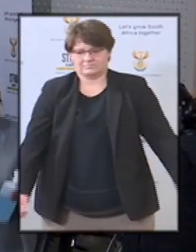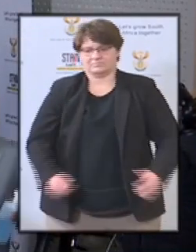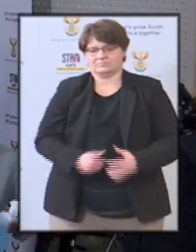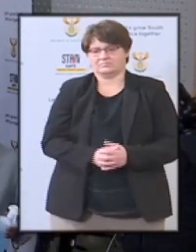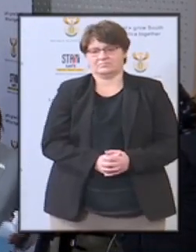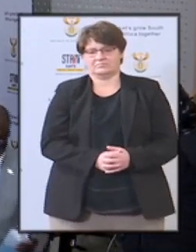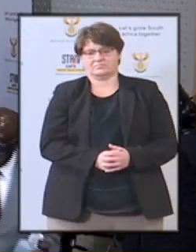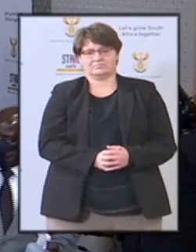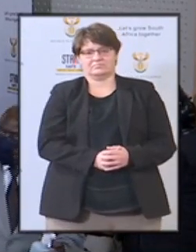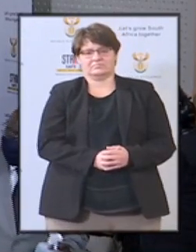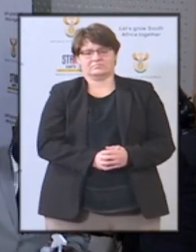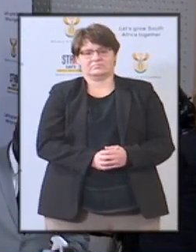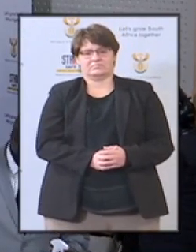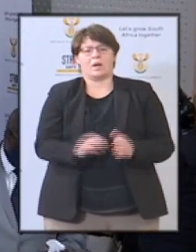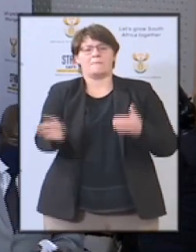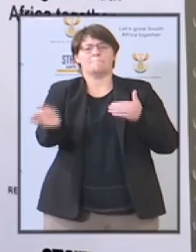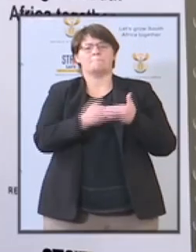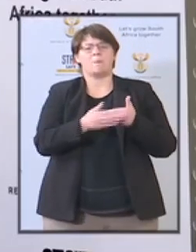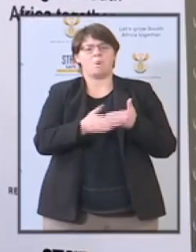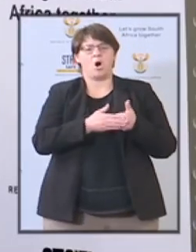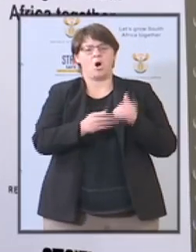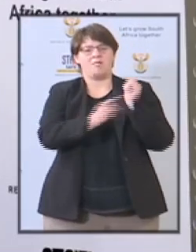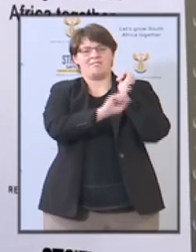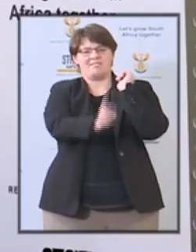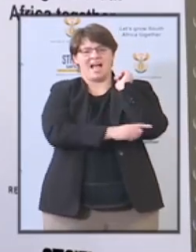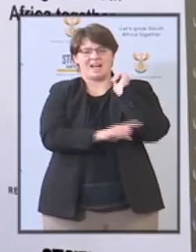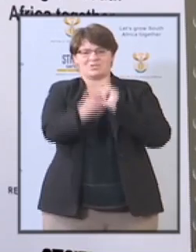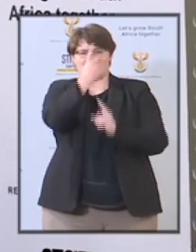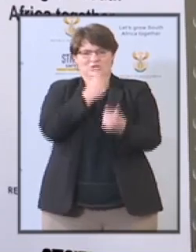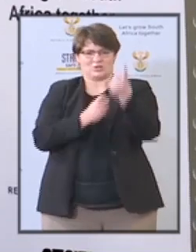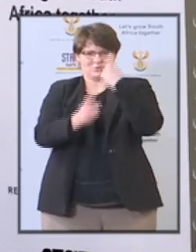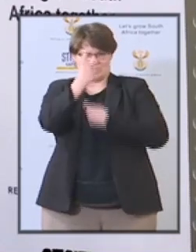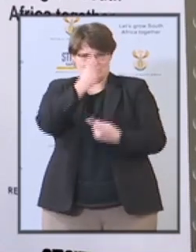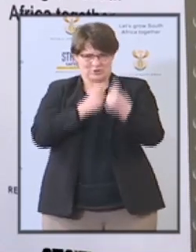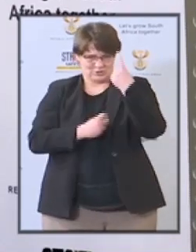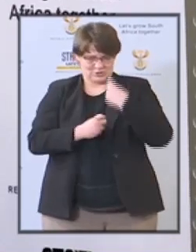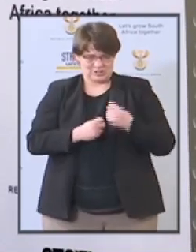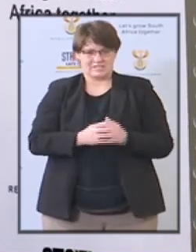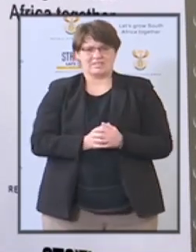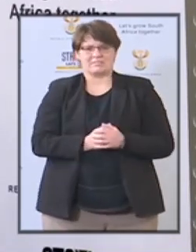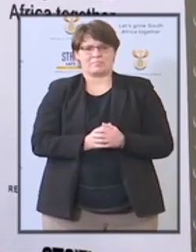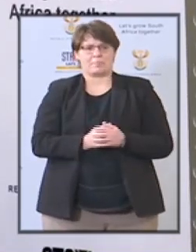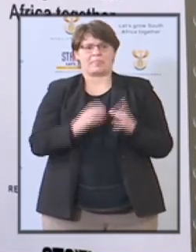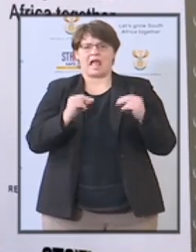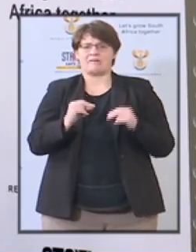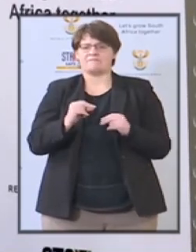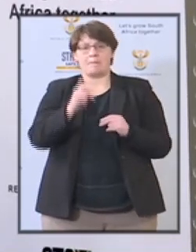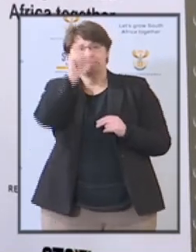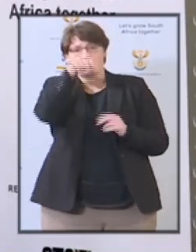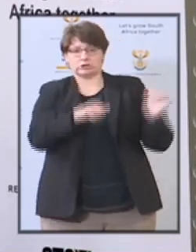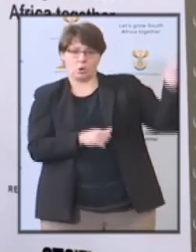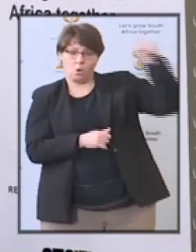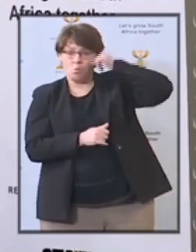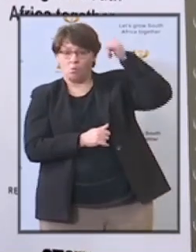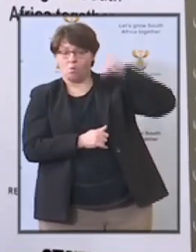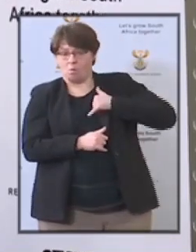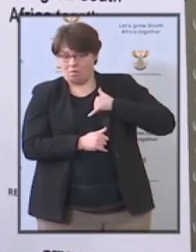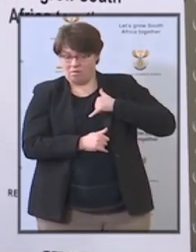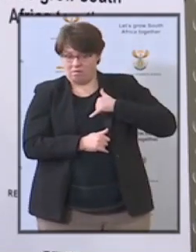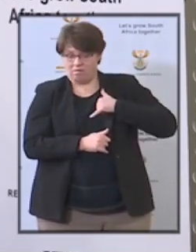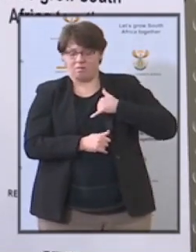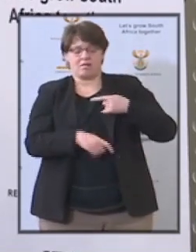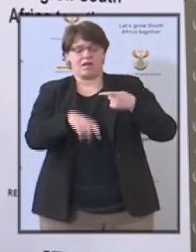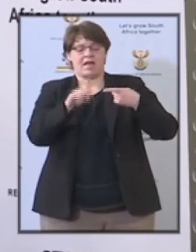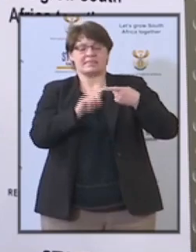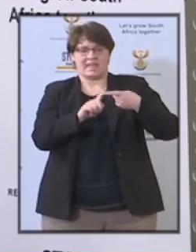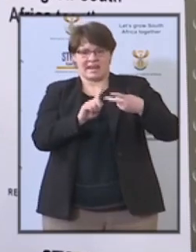we will take one more last round and i have a caller and then thereafter it's